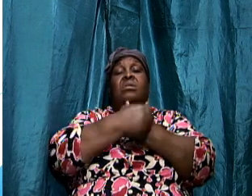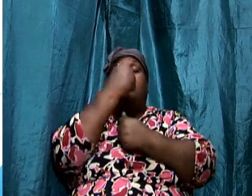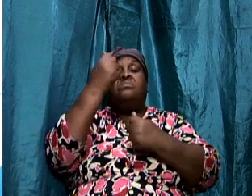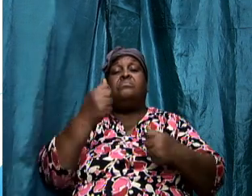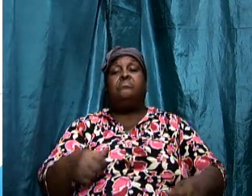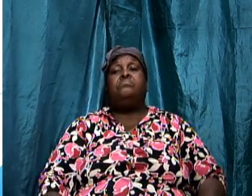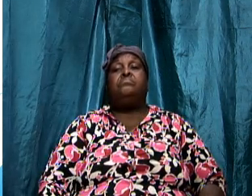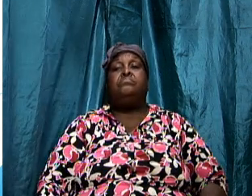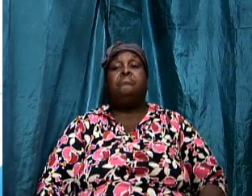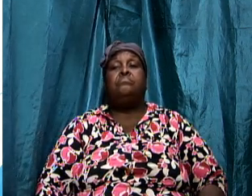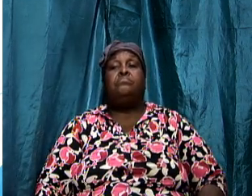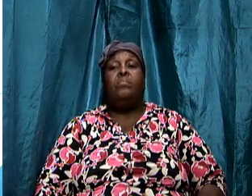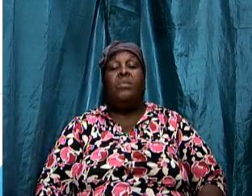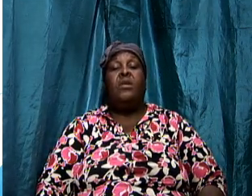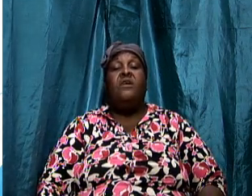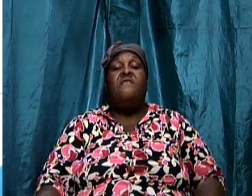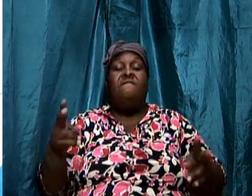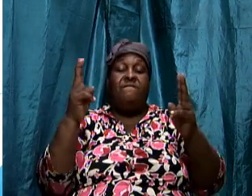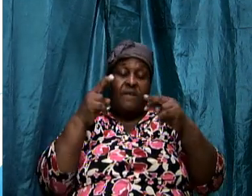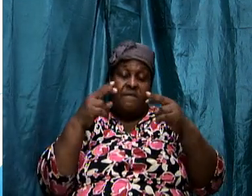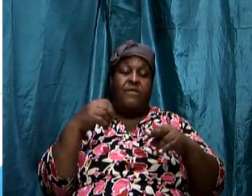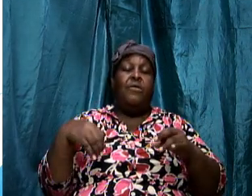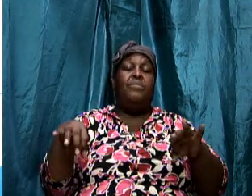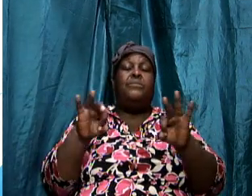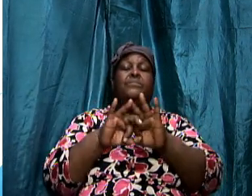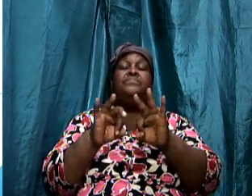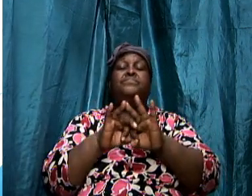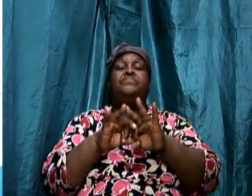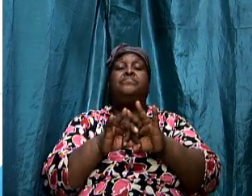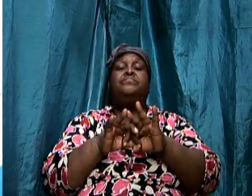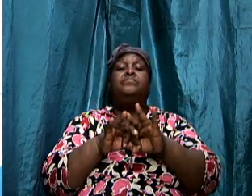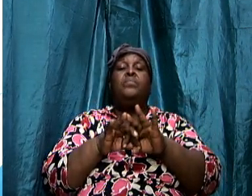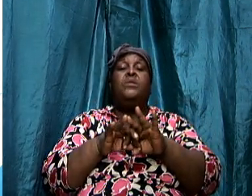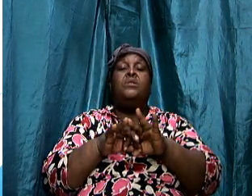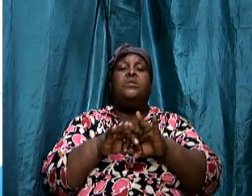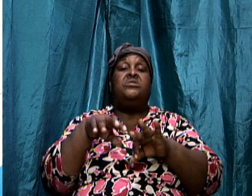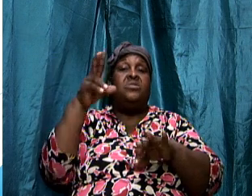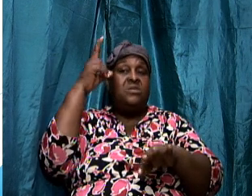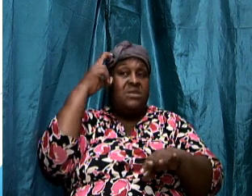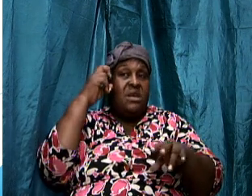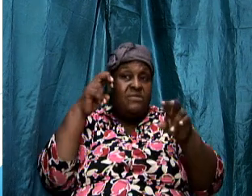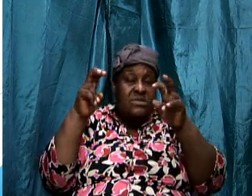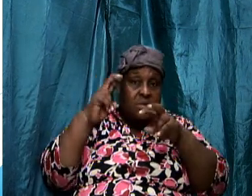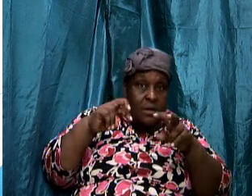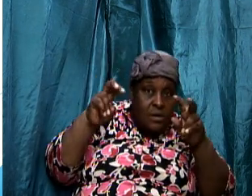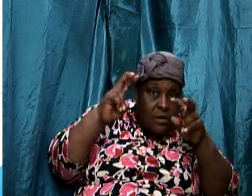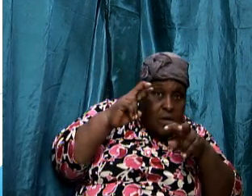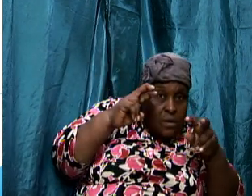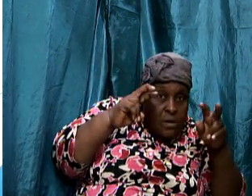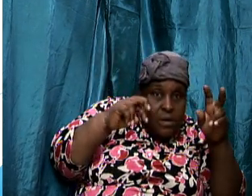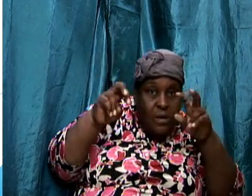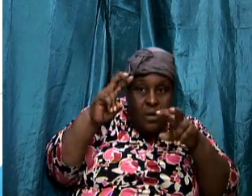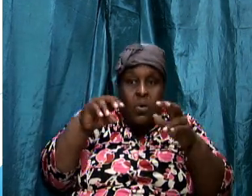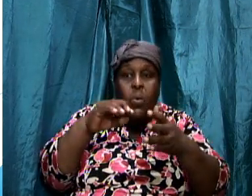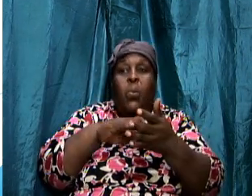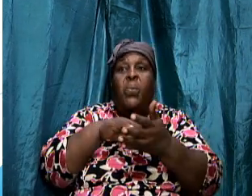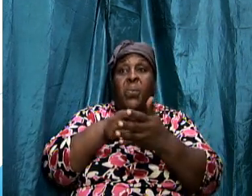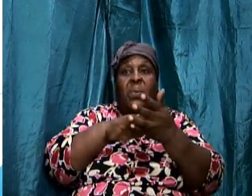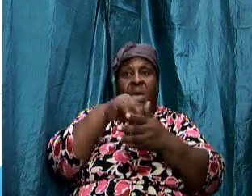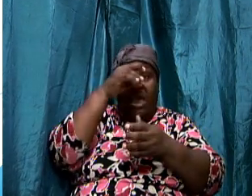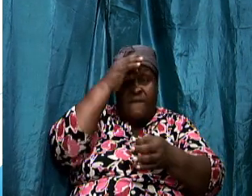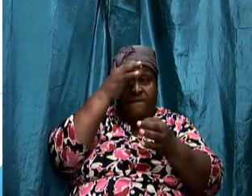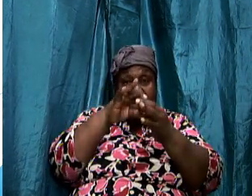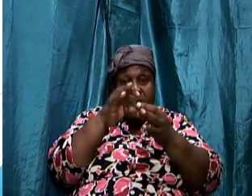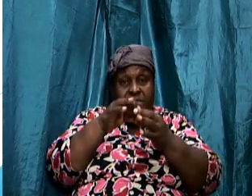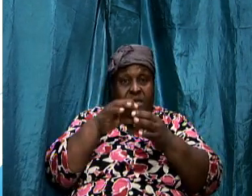therein very very important so he's seeking looking for those who are weak in faith he's looking